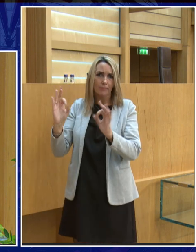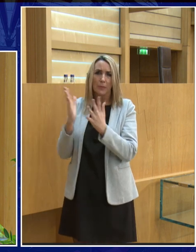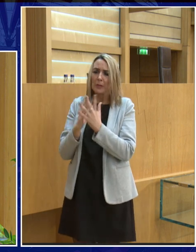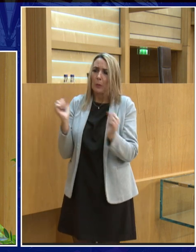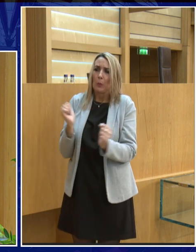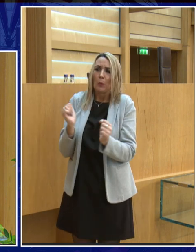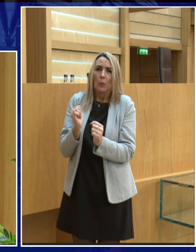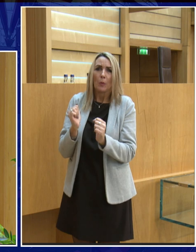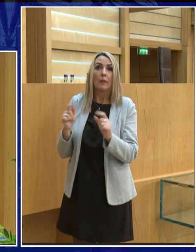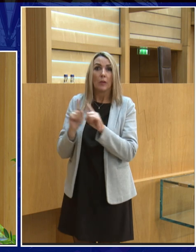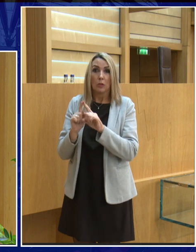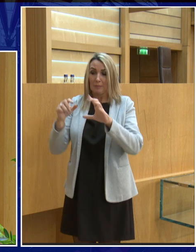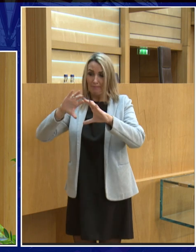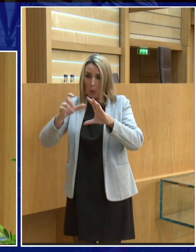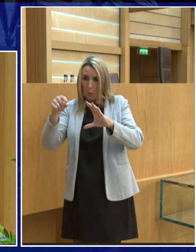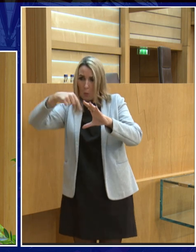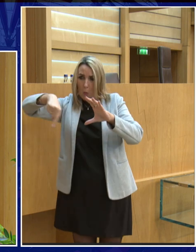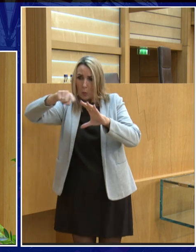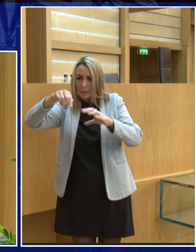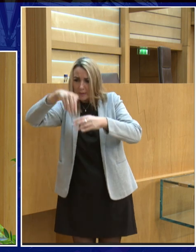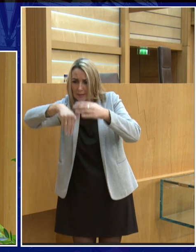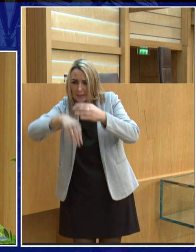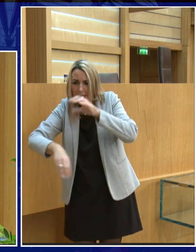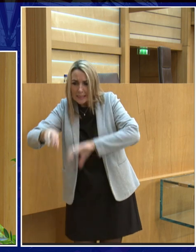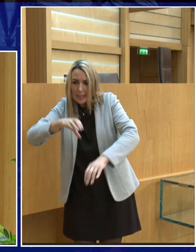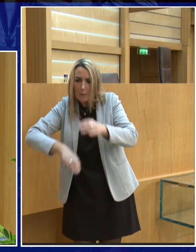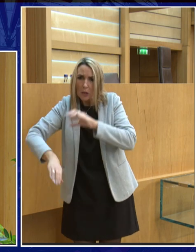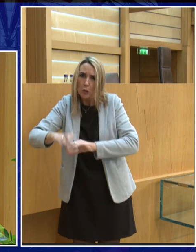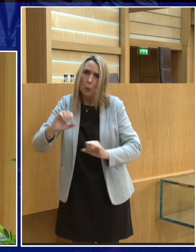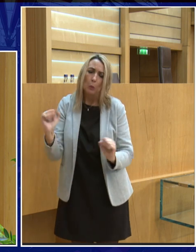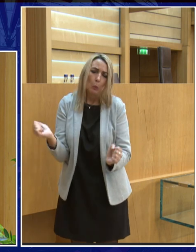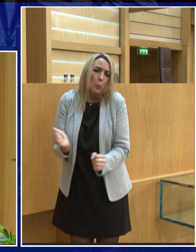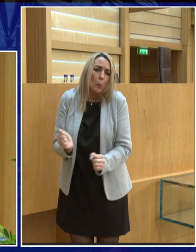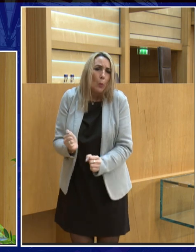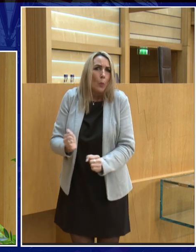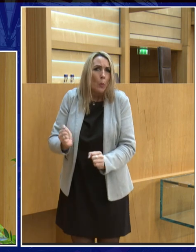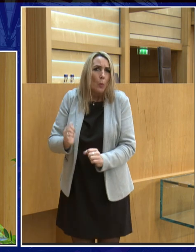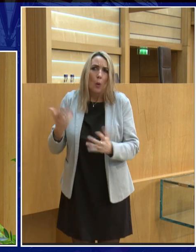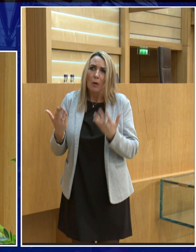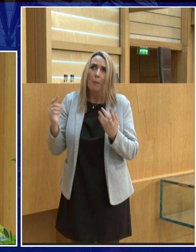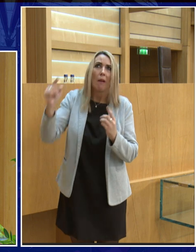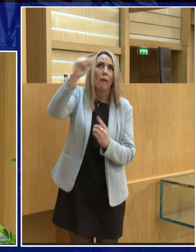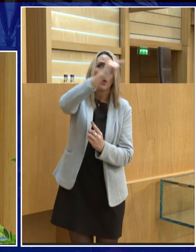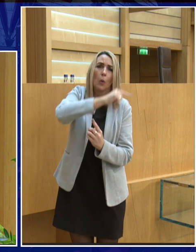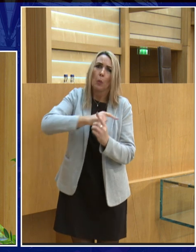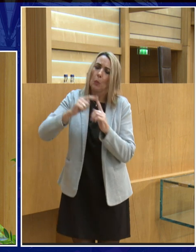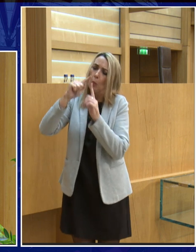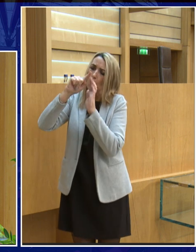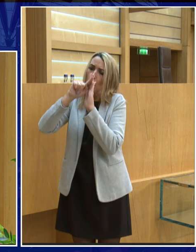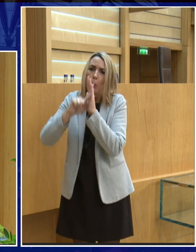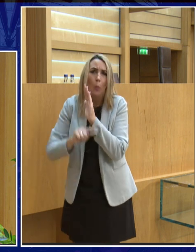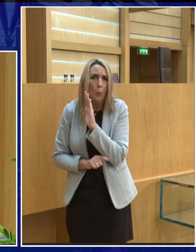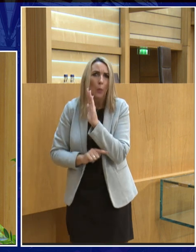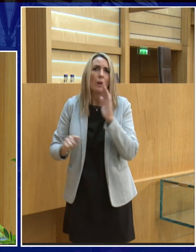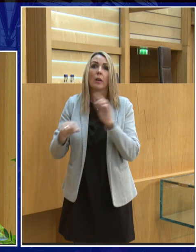any chemicals that go into those holes they are some of the coldest places in the solar system because the moon is pretty cold anyway and without the